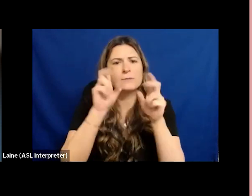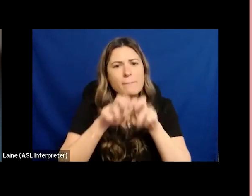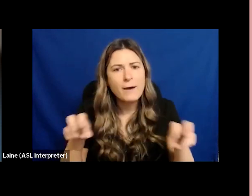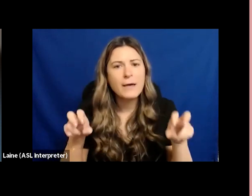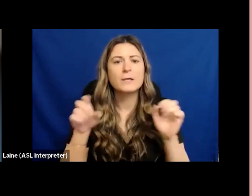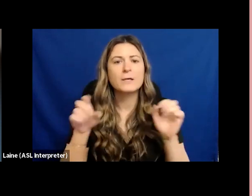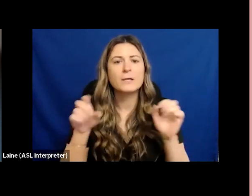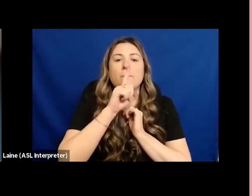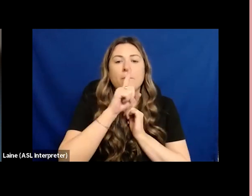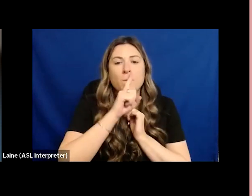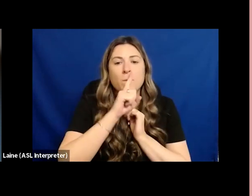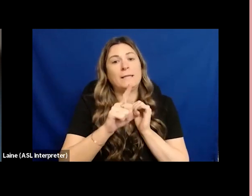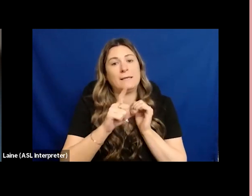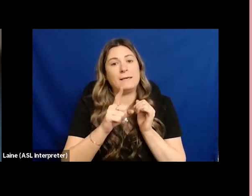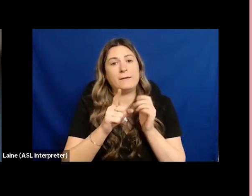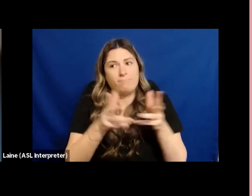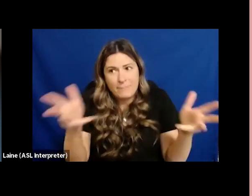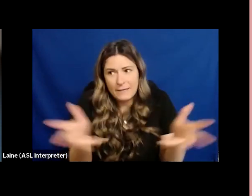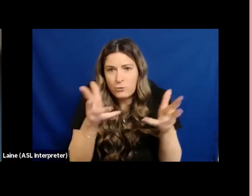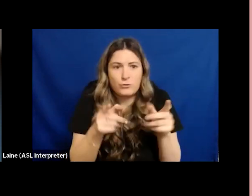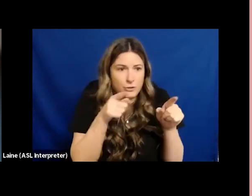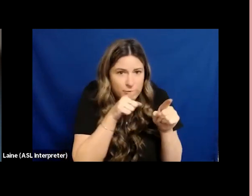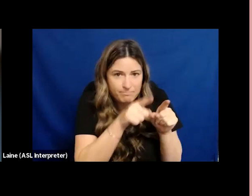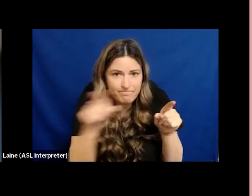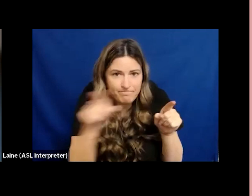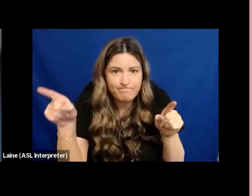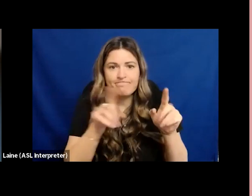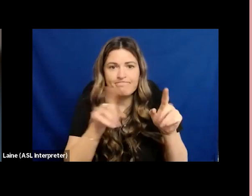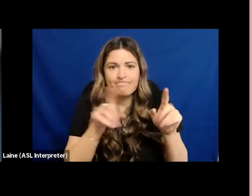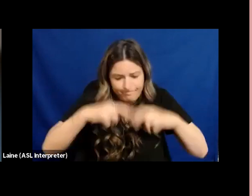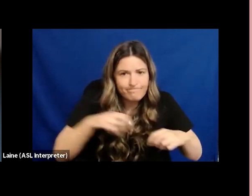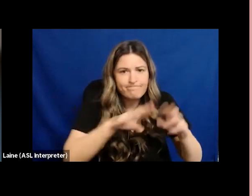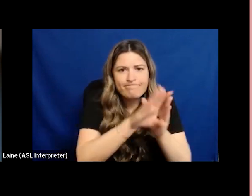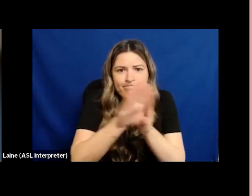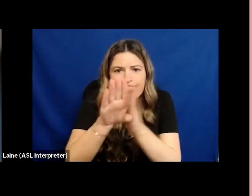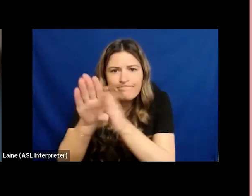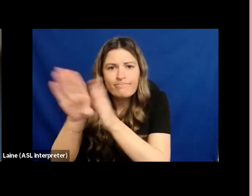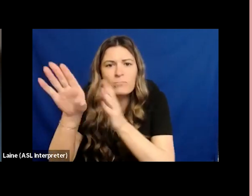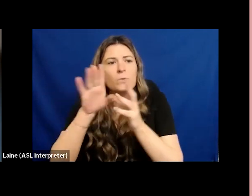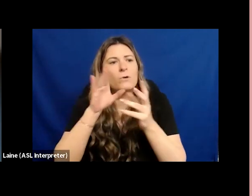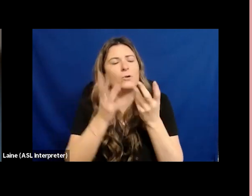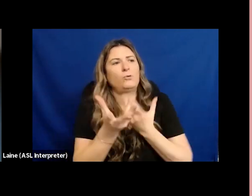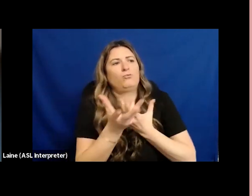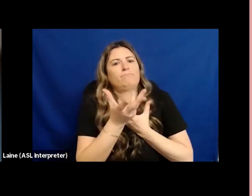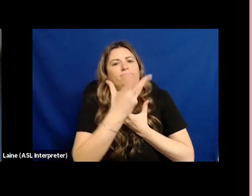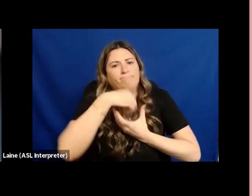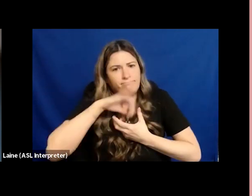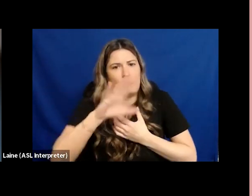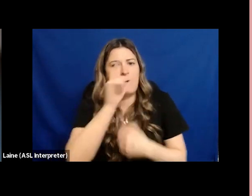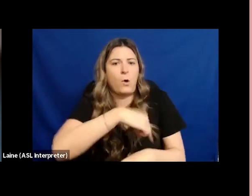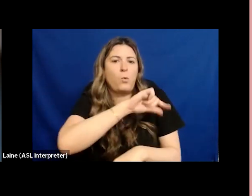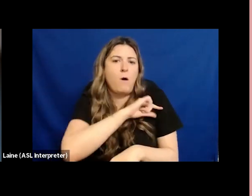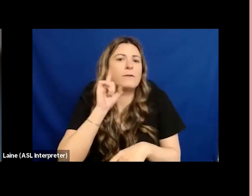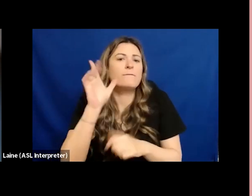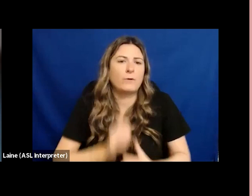allyship journeys, or to build their existing foundations to truly build equality into their personal and working lives. The intersection